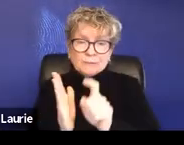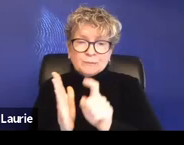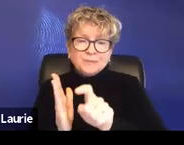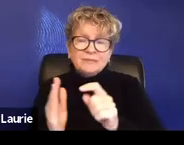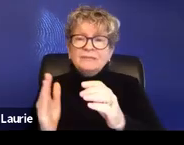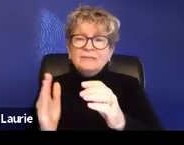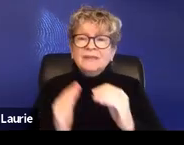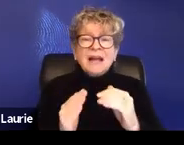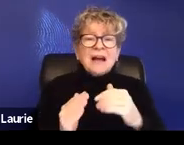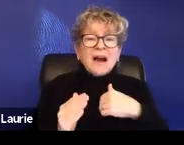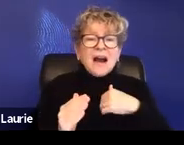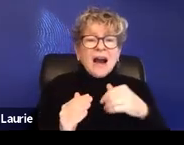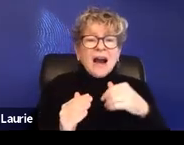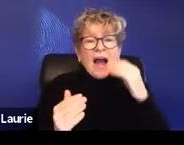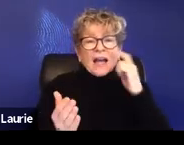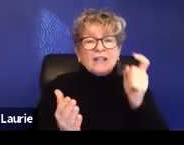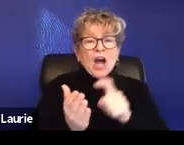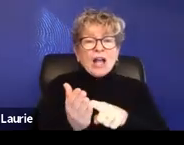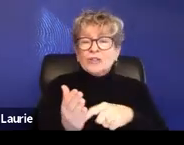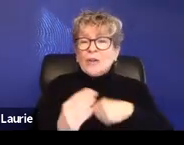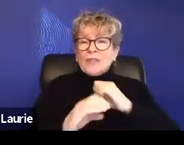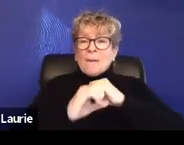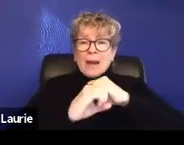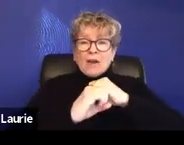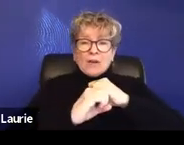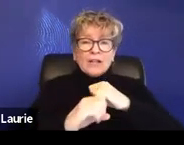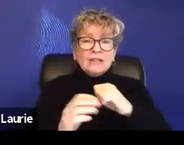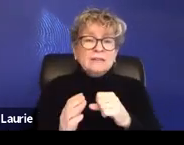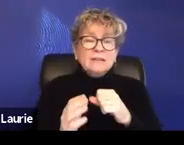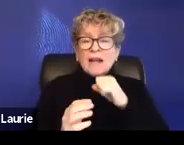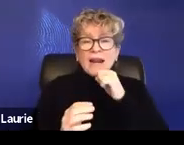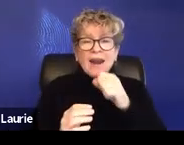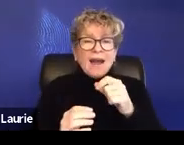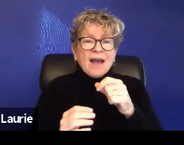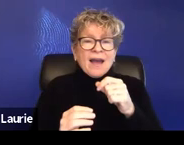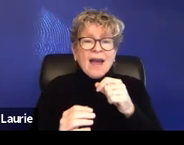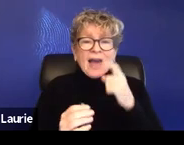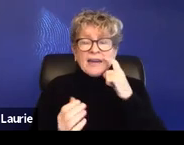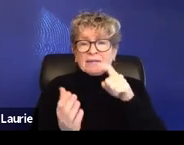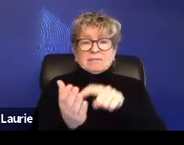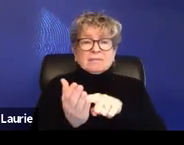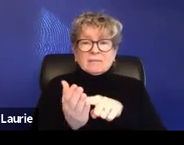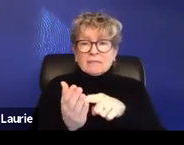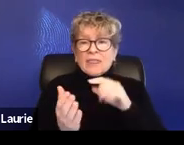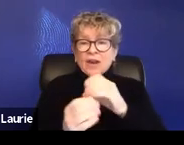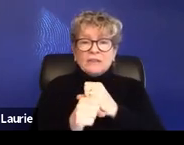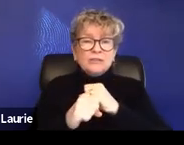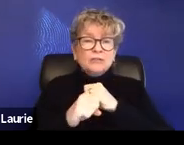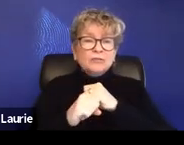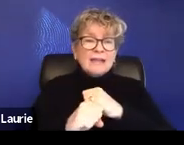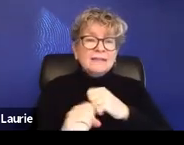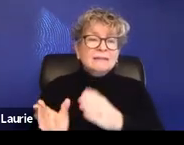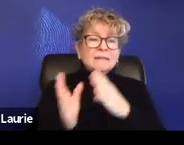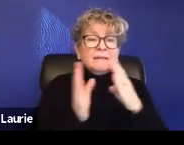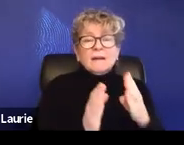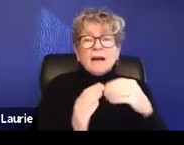is experiencing, not just being clinical about it. And also acknowledging the client's strength, really following the, what the